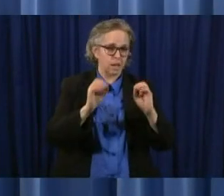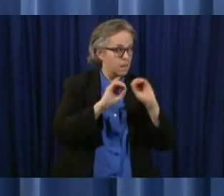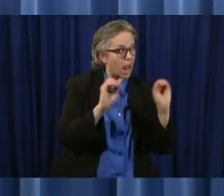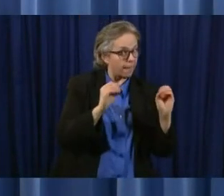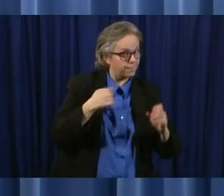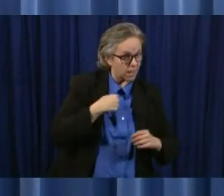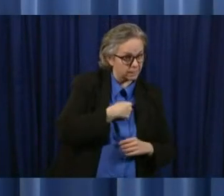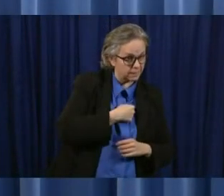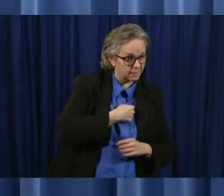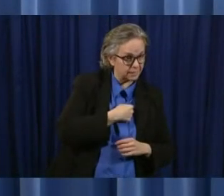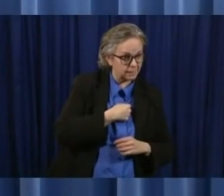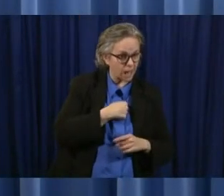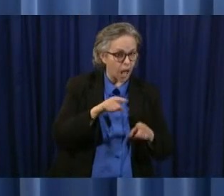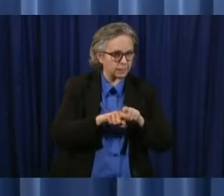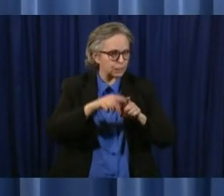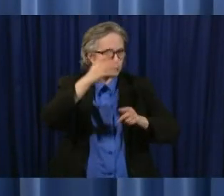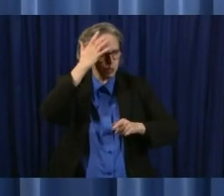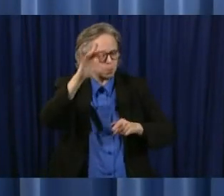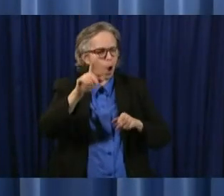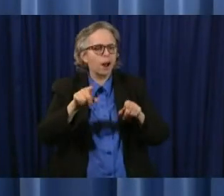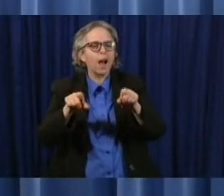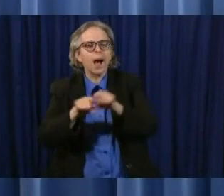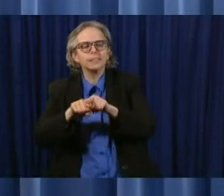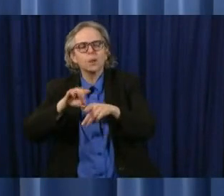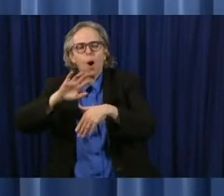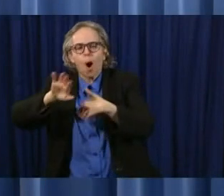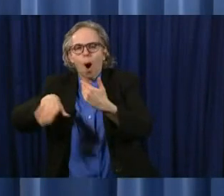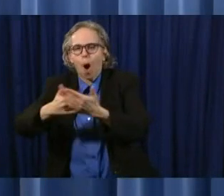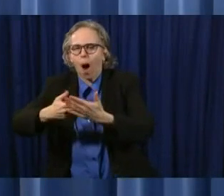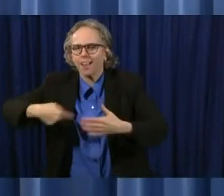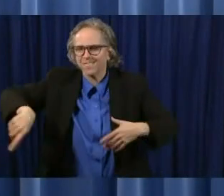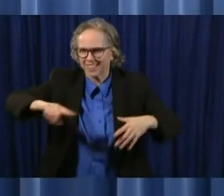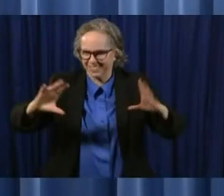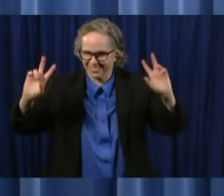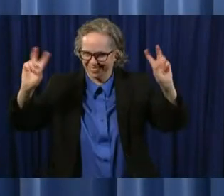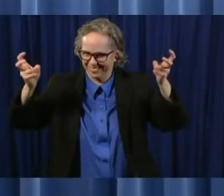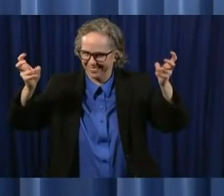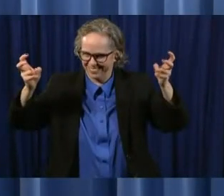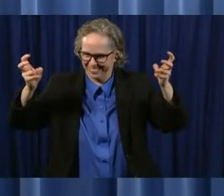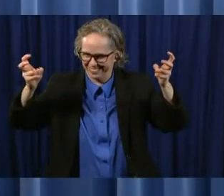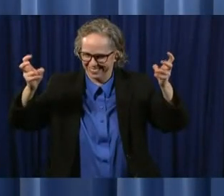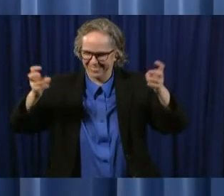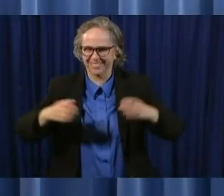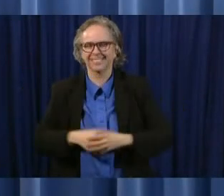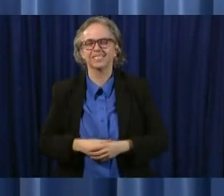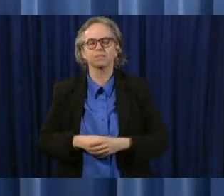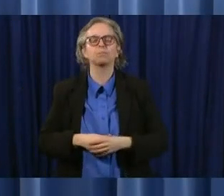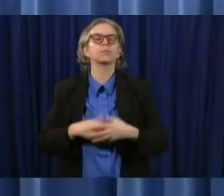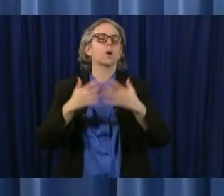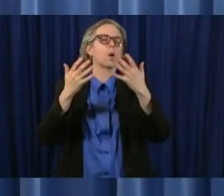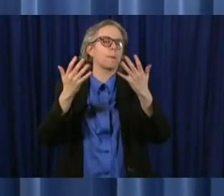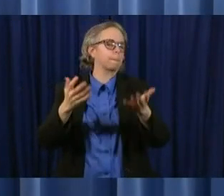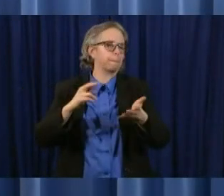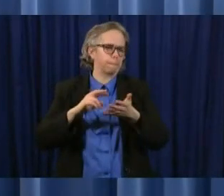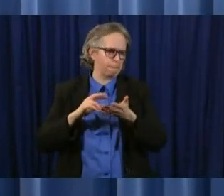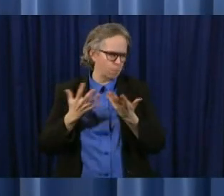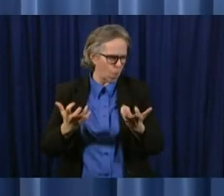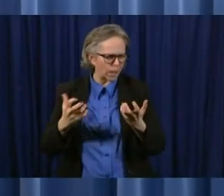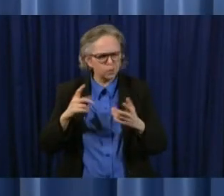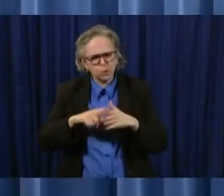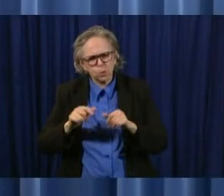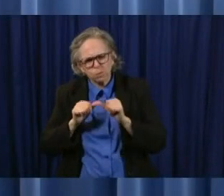end of quote and so as we continue this journey together uh to battle this